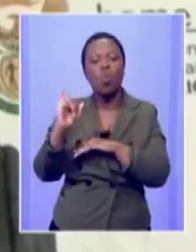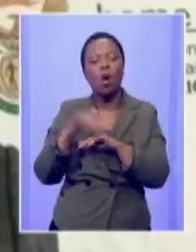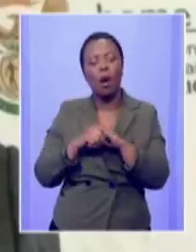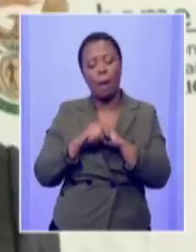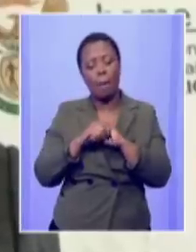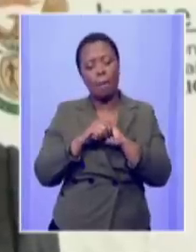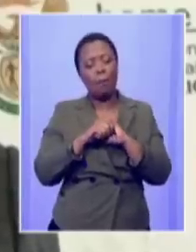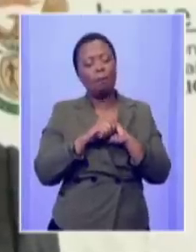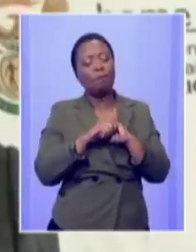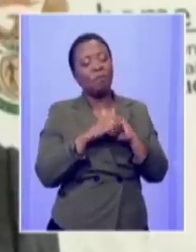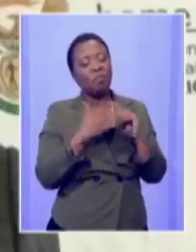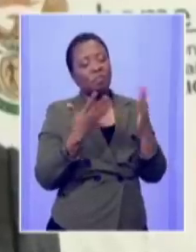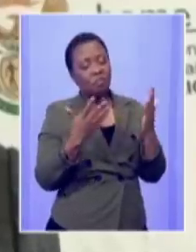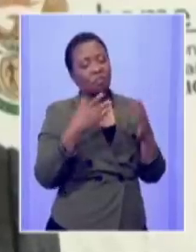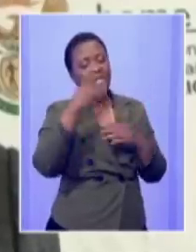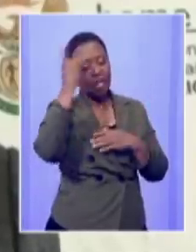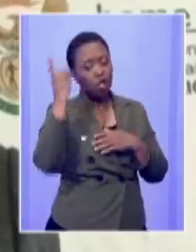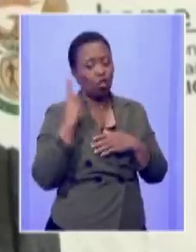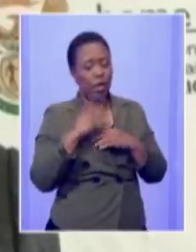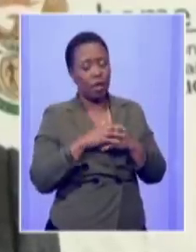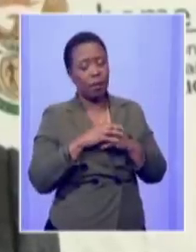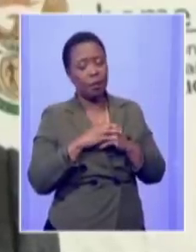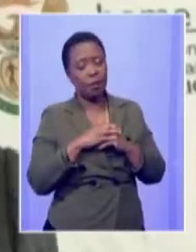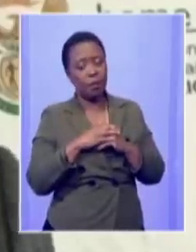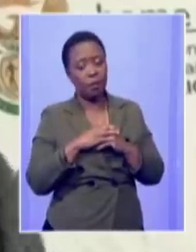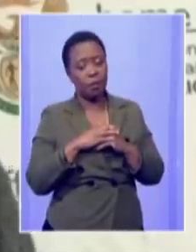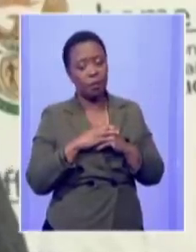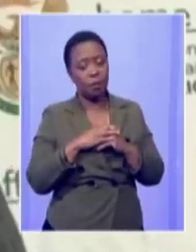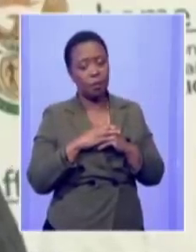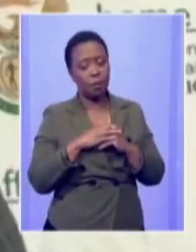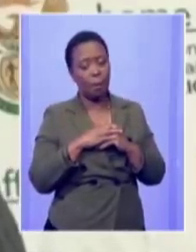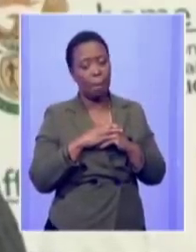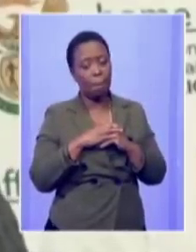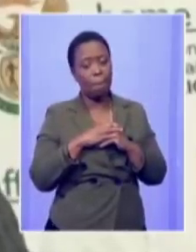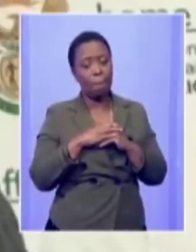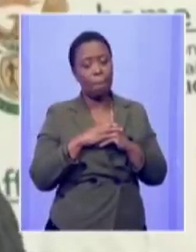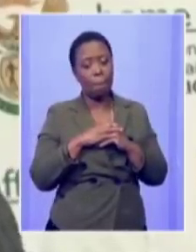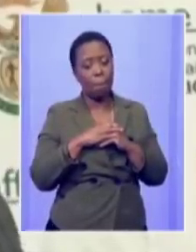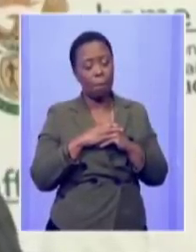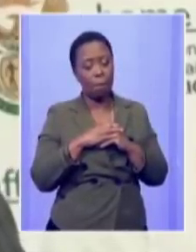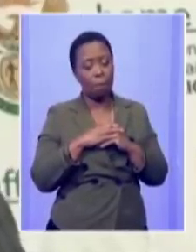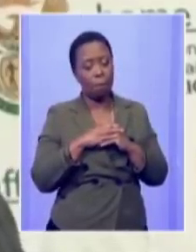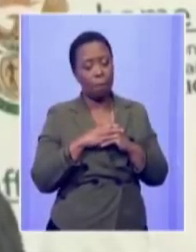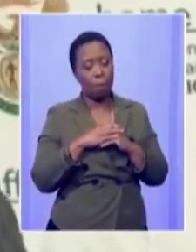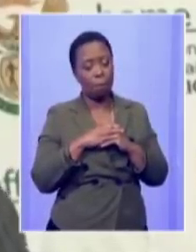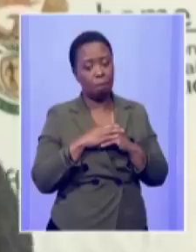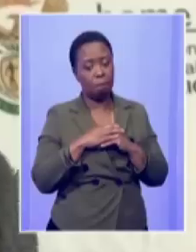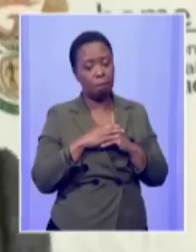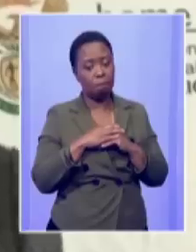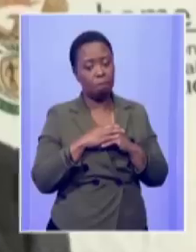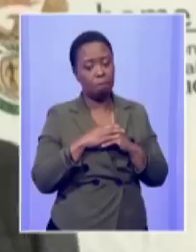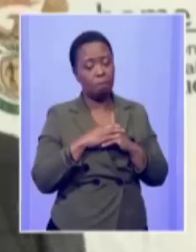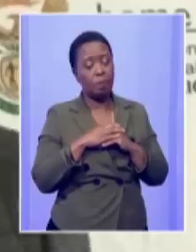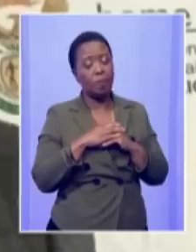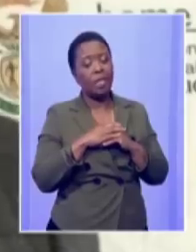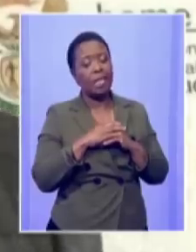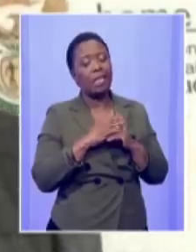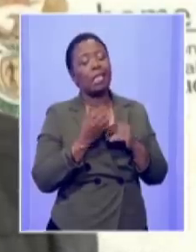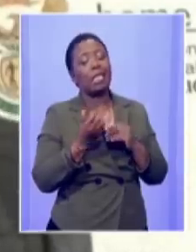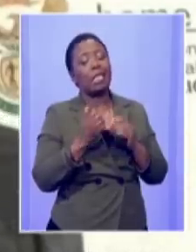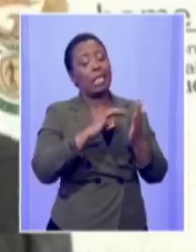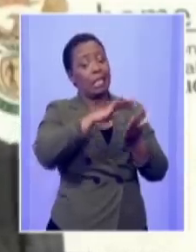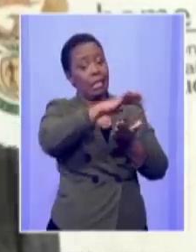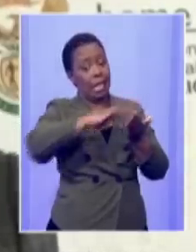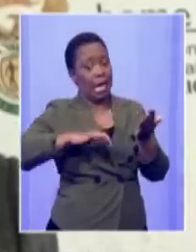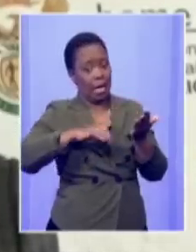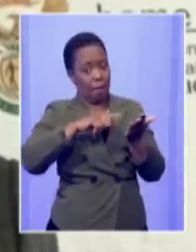if you look at our our our our uh the statement we issued all